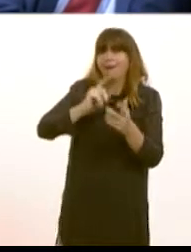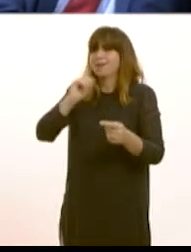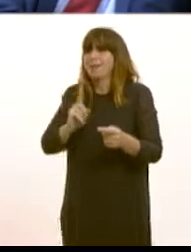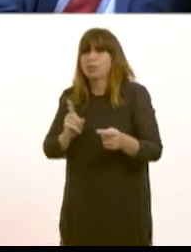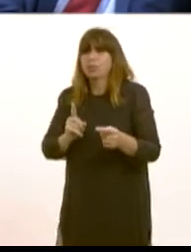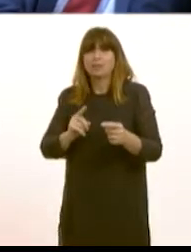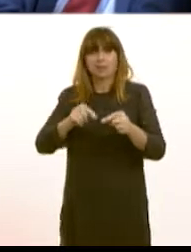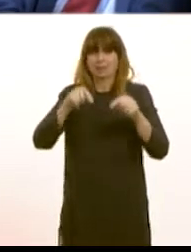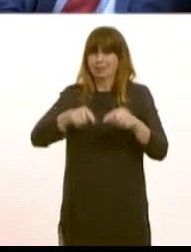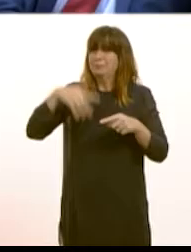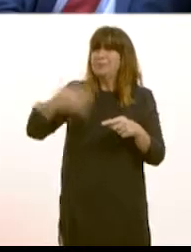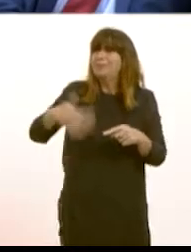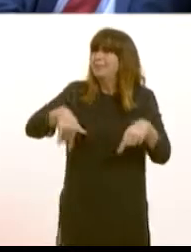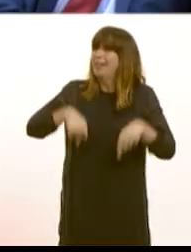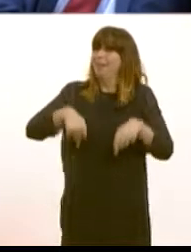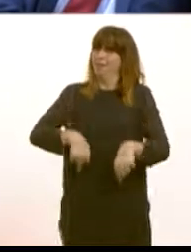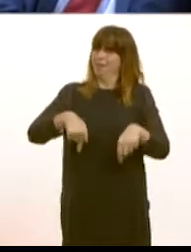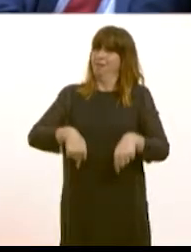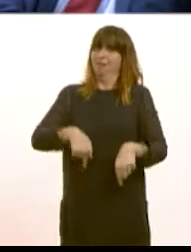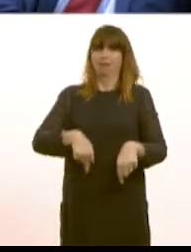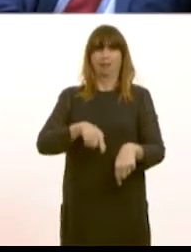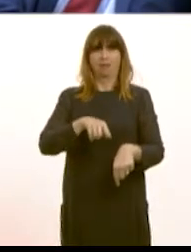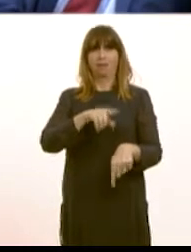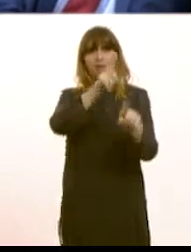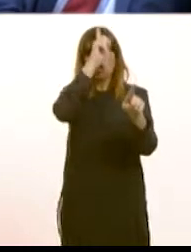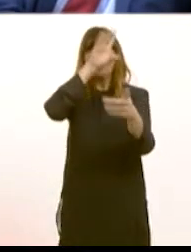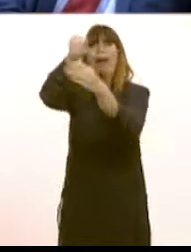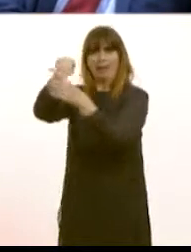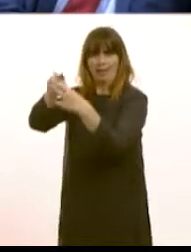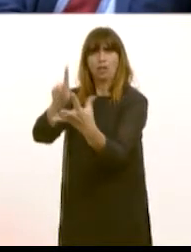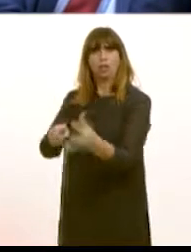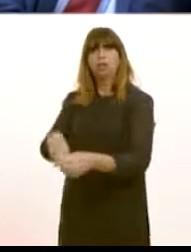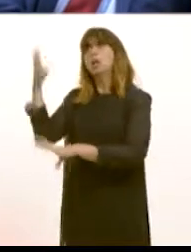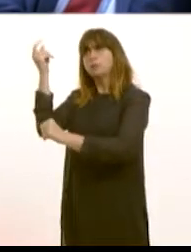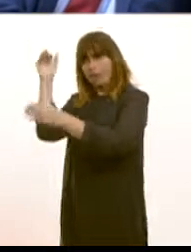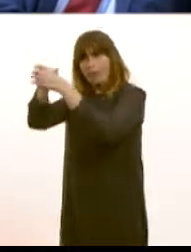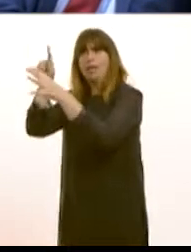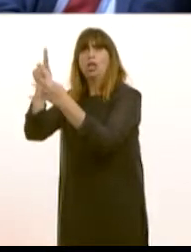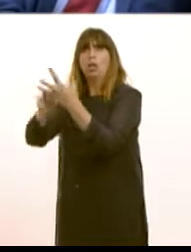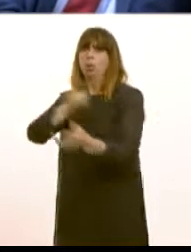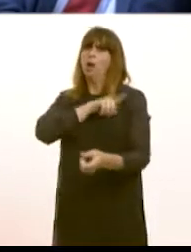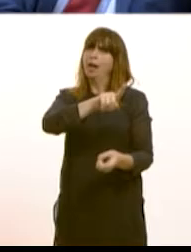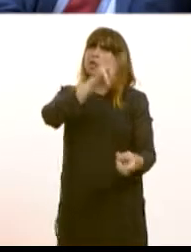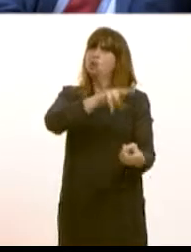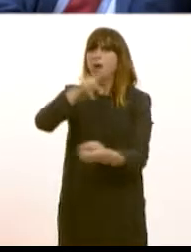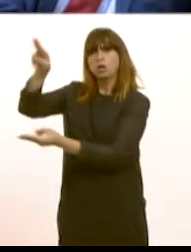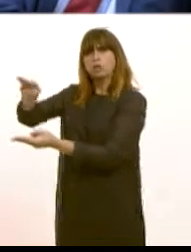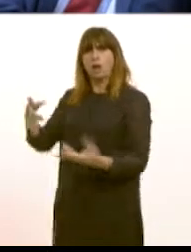energy intensive industry is saying to us that it's not an EU issue. It's the fact that the UK's energy